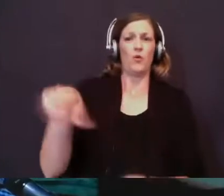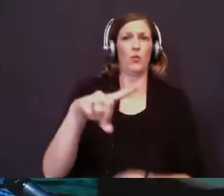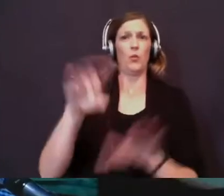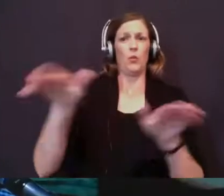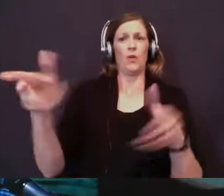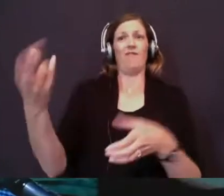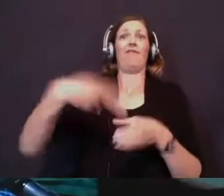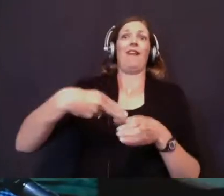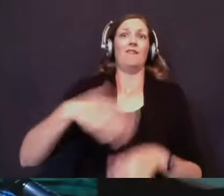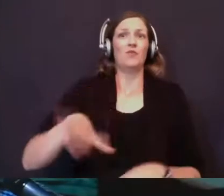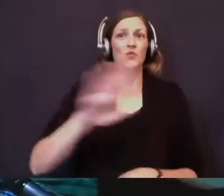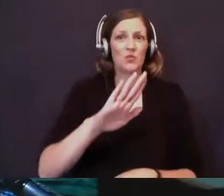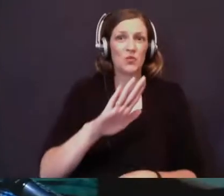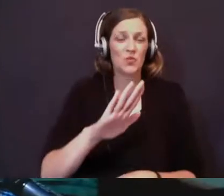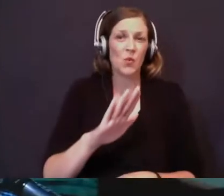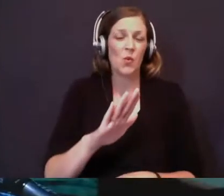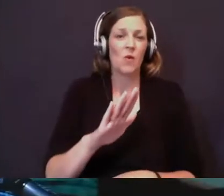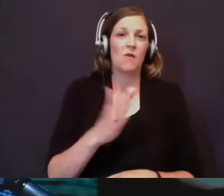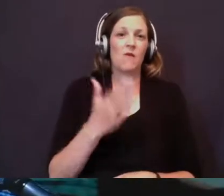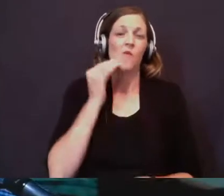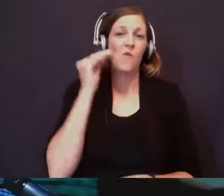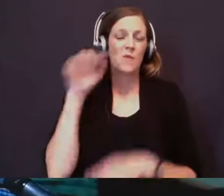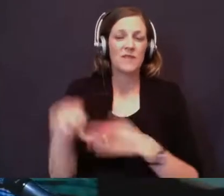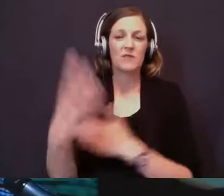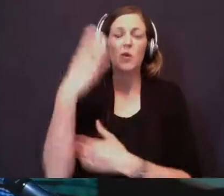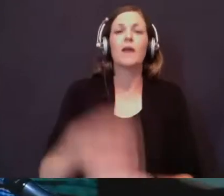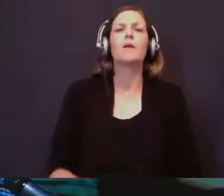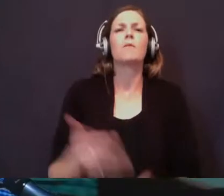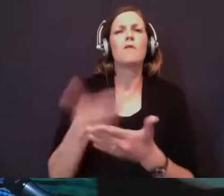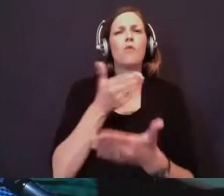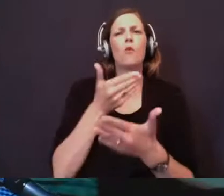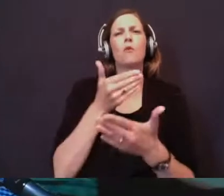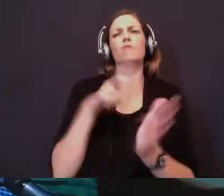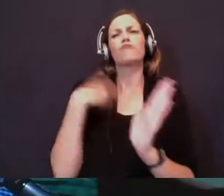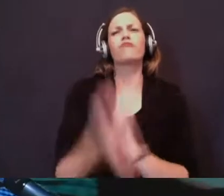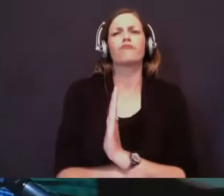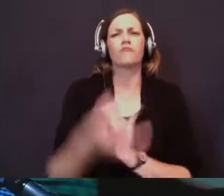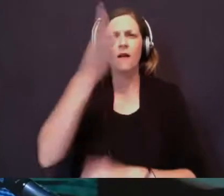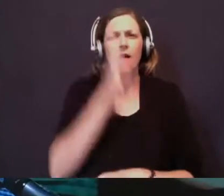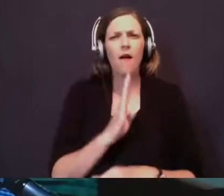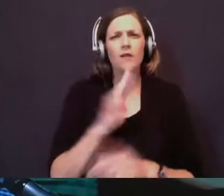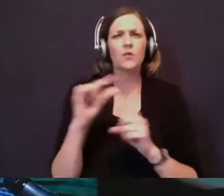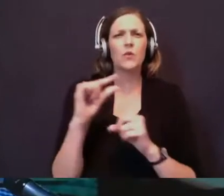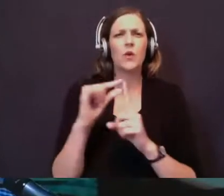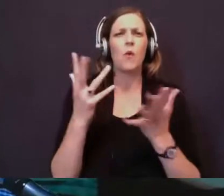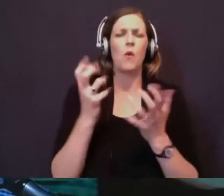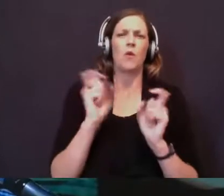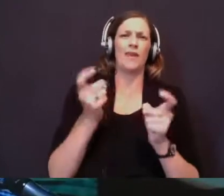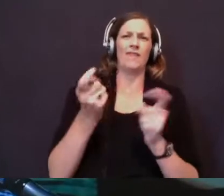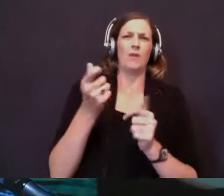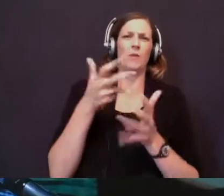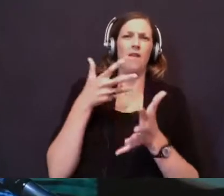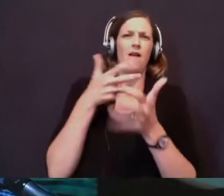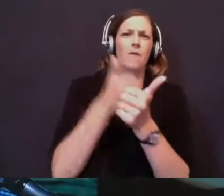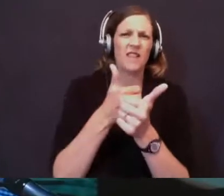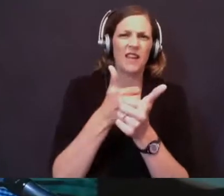into your home this morning. Before we dive into God's Word, I wanted to give a little bit of an update as to